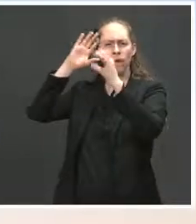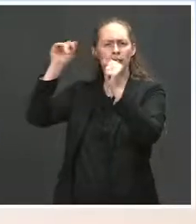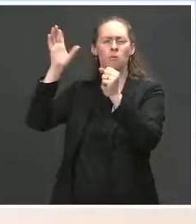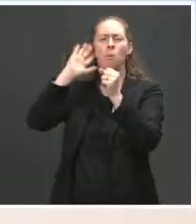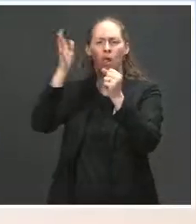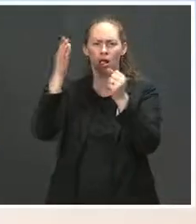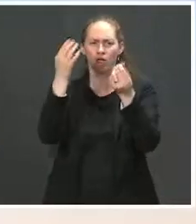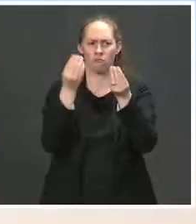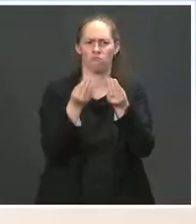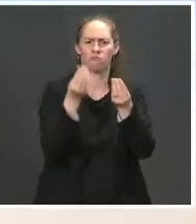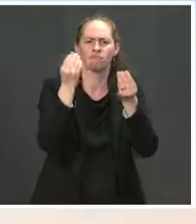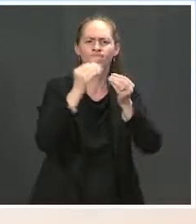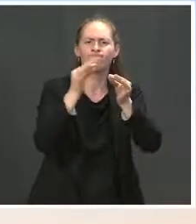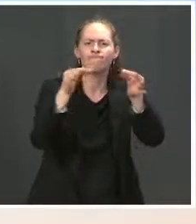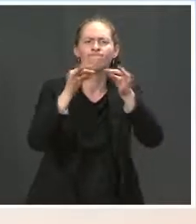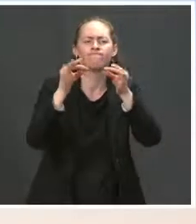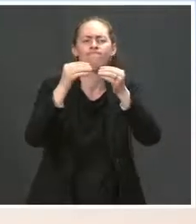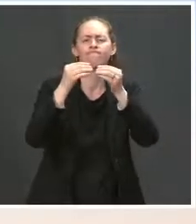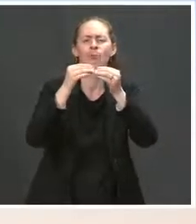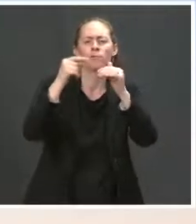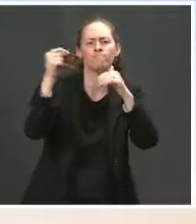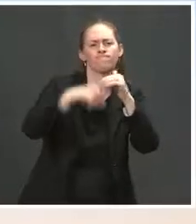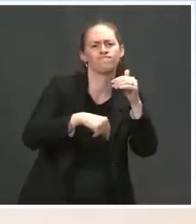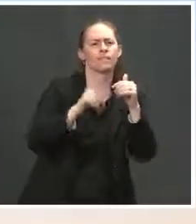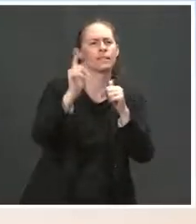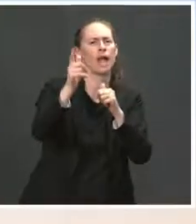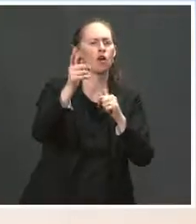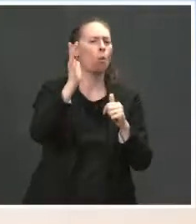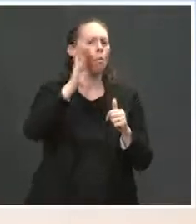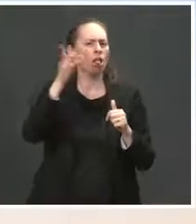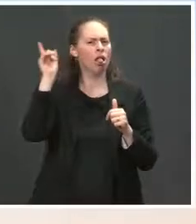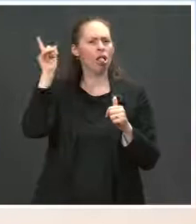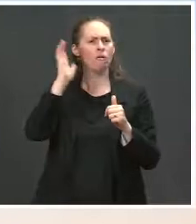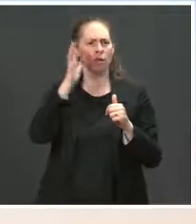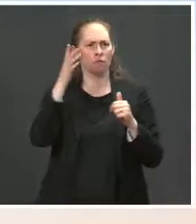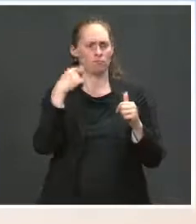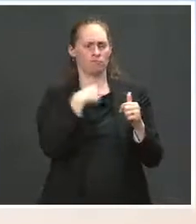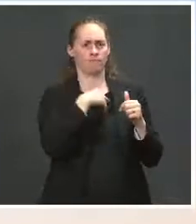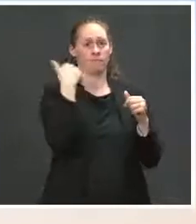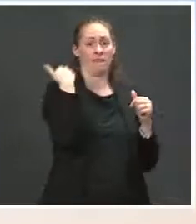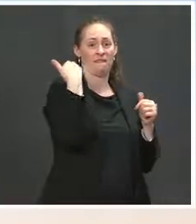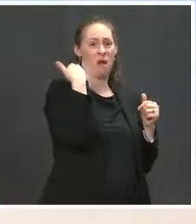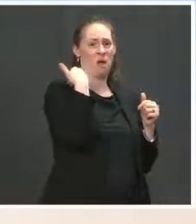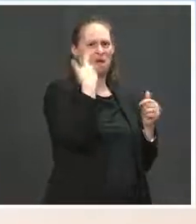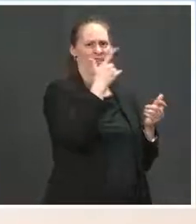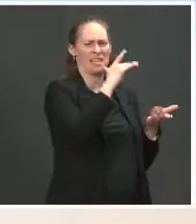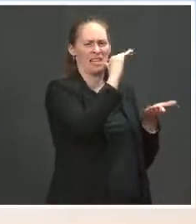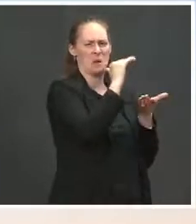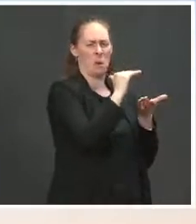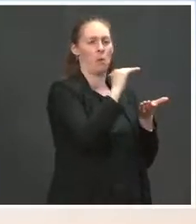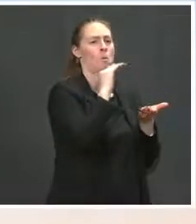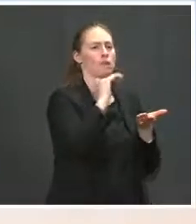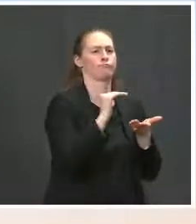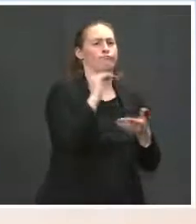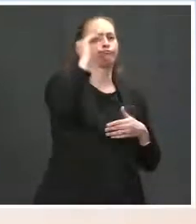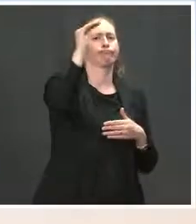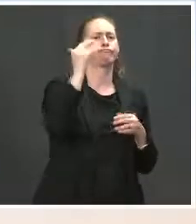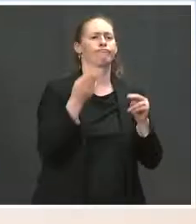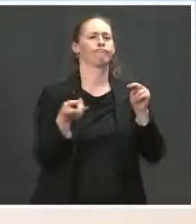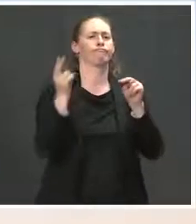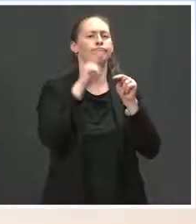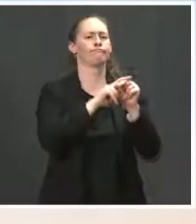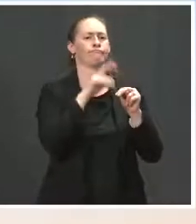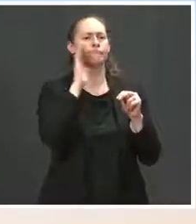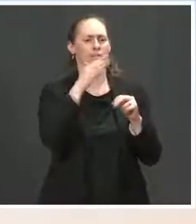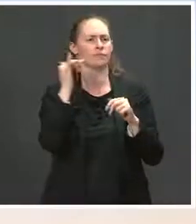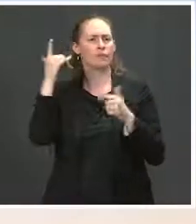number that will be significantly higher than the number from last week because the intention he was trying to convey last week